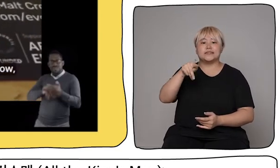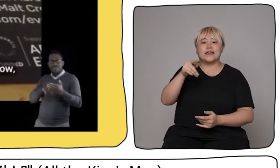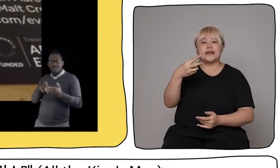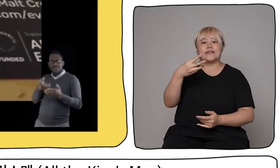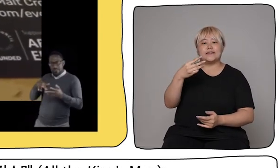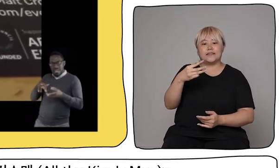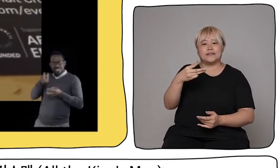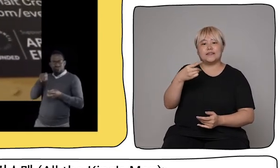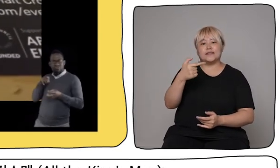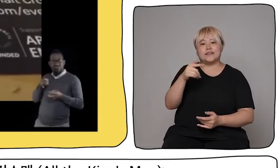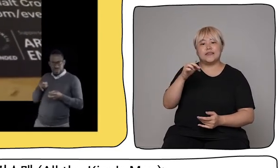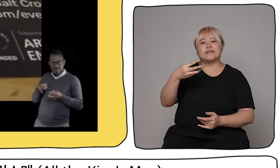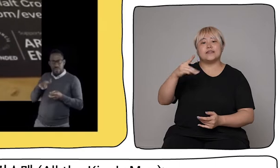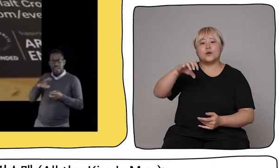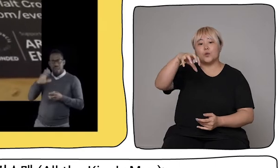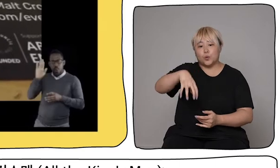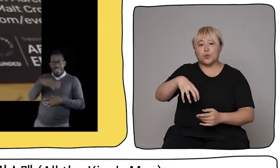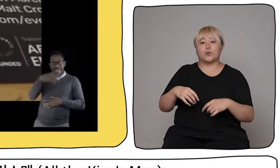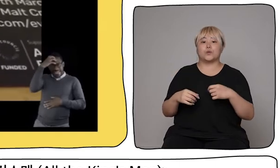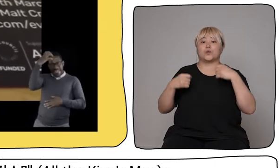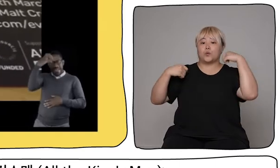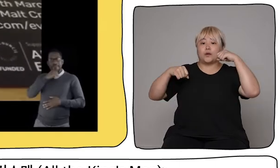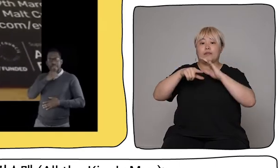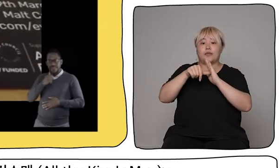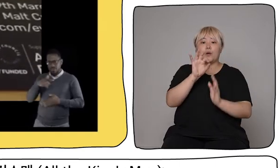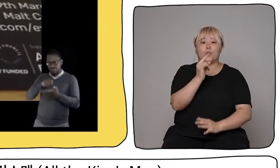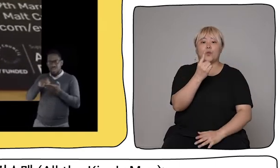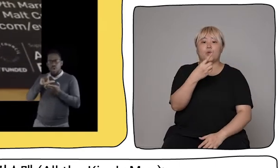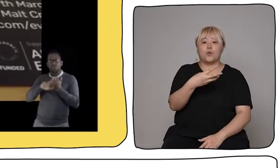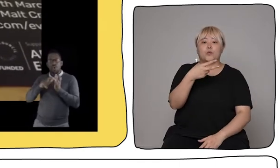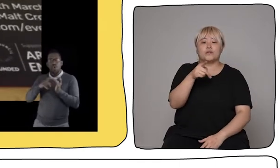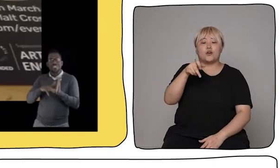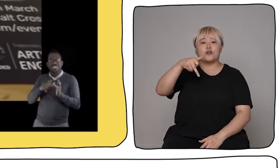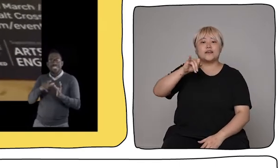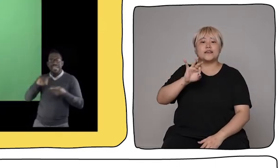show, All the King's Men, by Chronic Insanity, off to be interpreted.